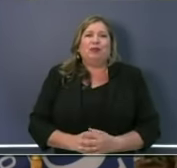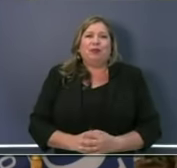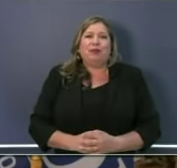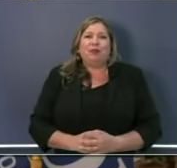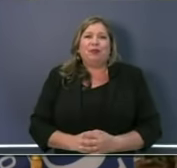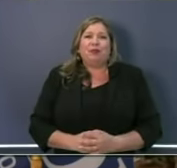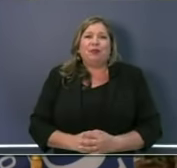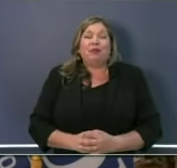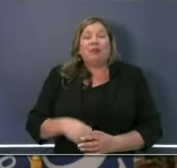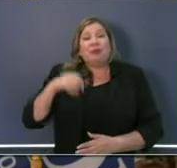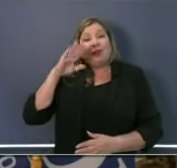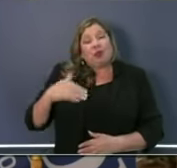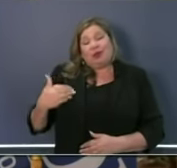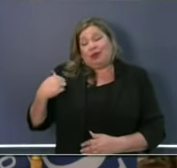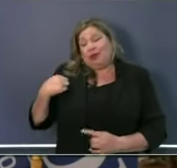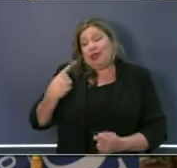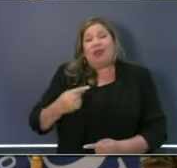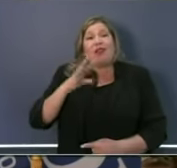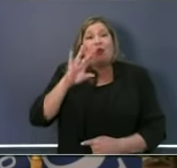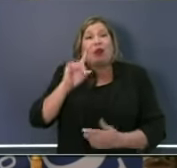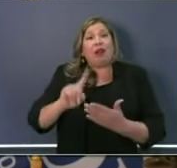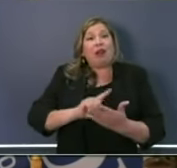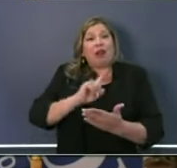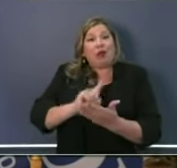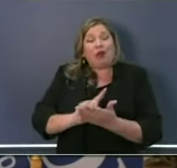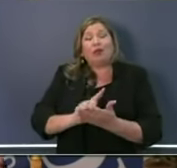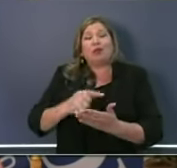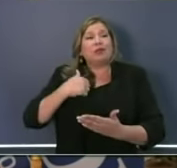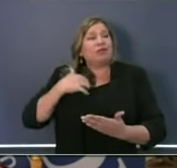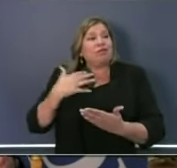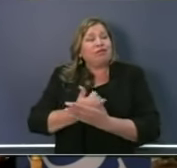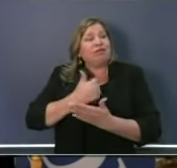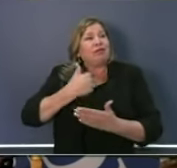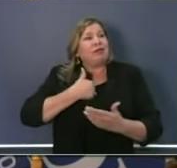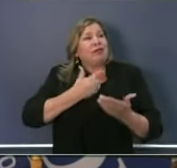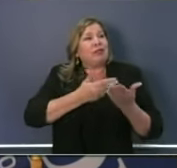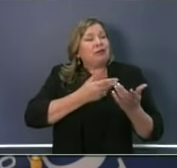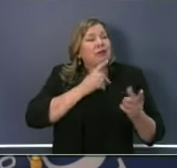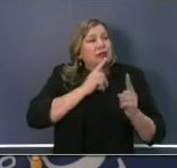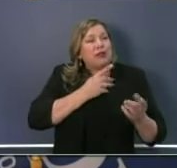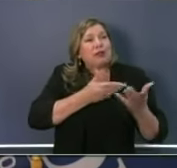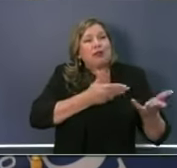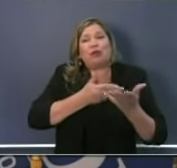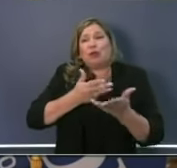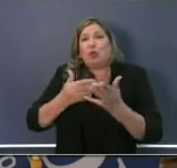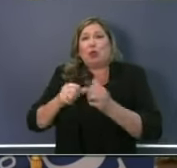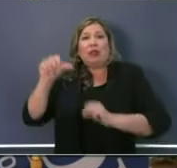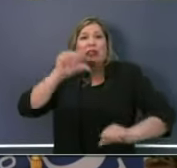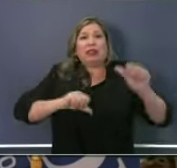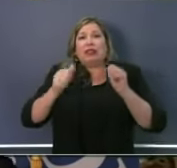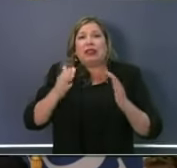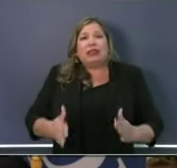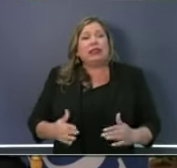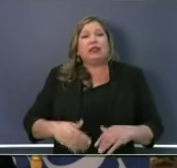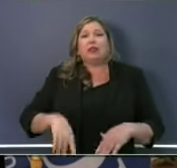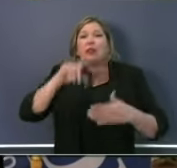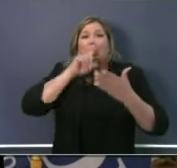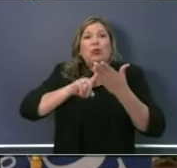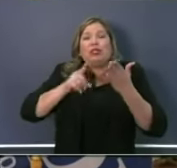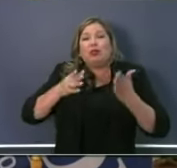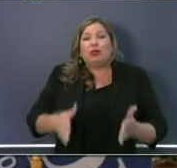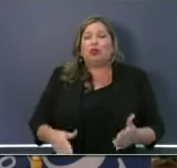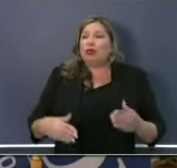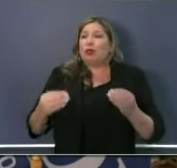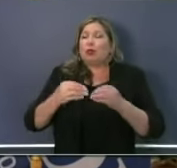I've had just in the last 48 hours the opportunity to speak to more scientists, more researchers, more engineers, more Nobel laureates,